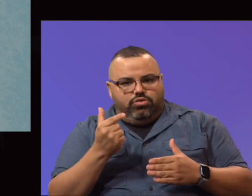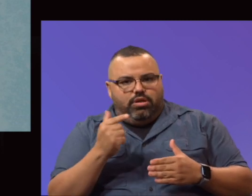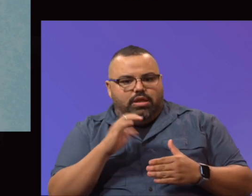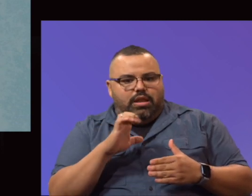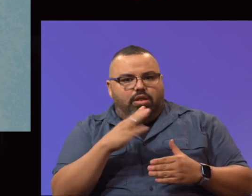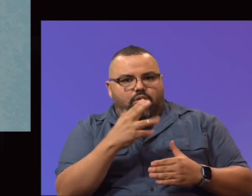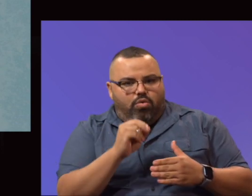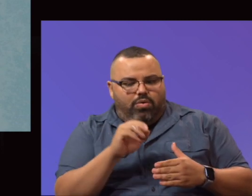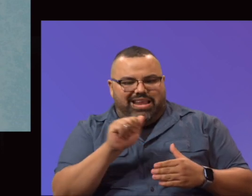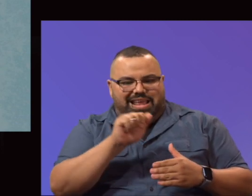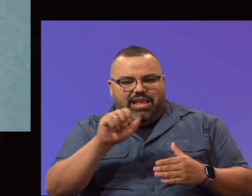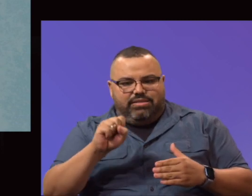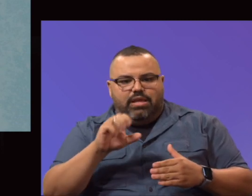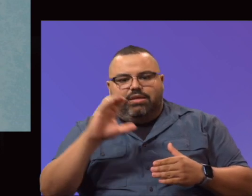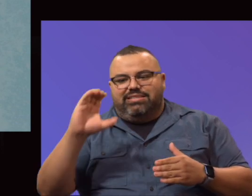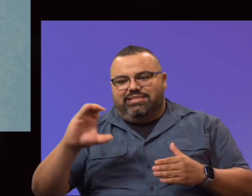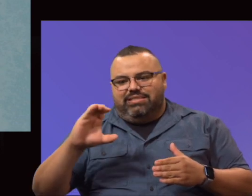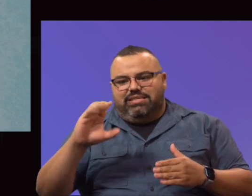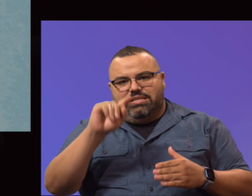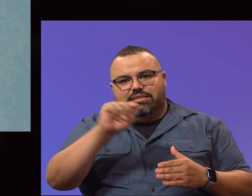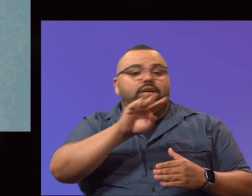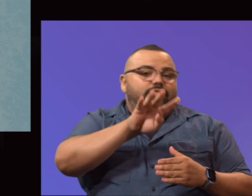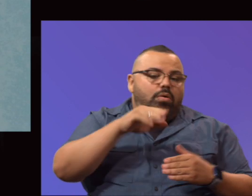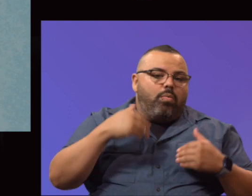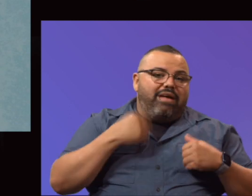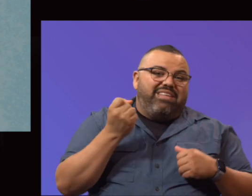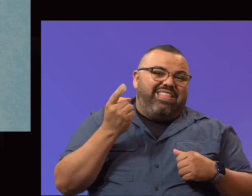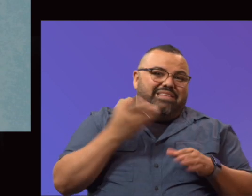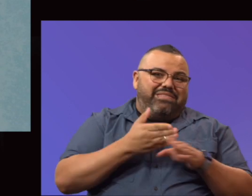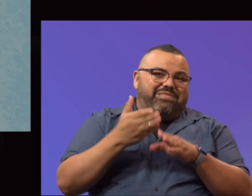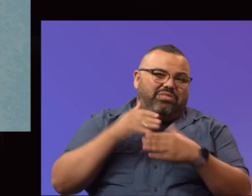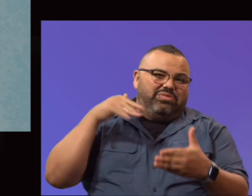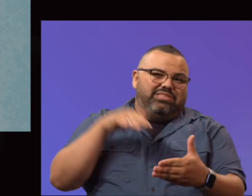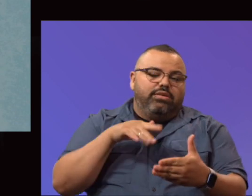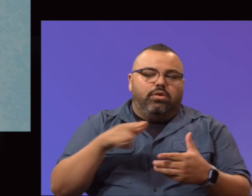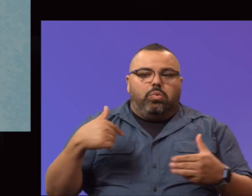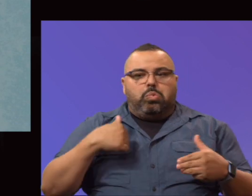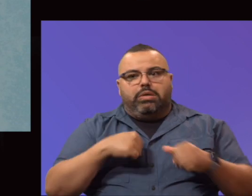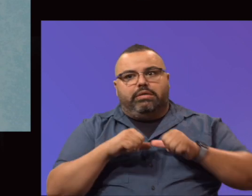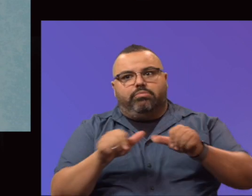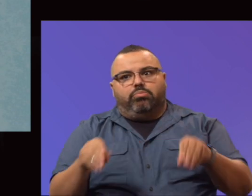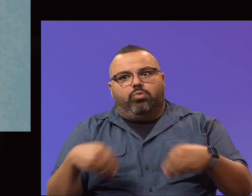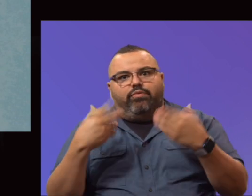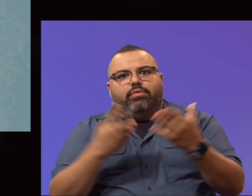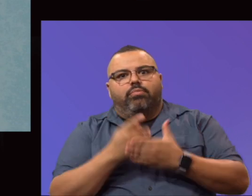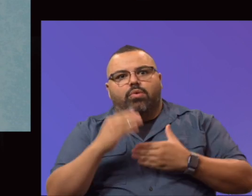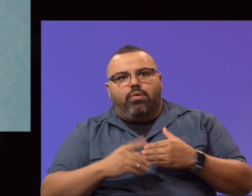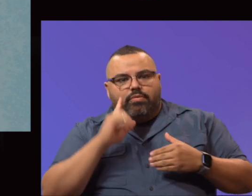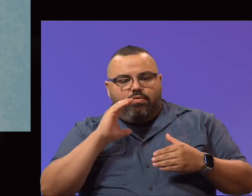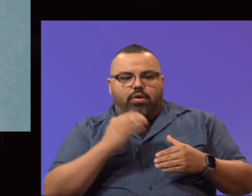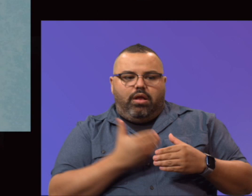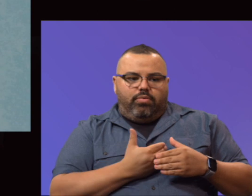both in AAS, as well as the CT4. And we have 11 fields of studies. So we continue to provide programs for